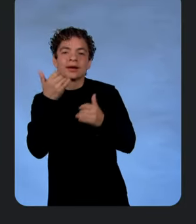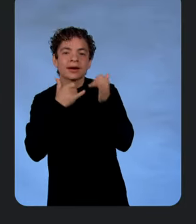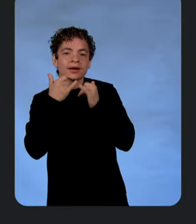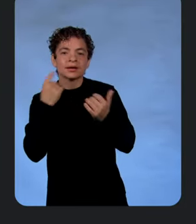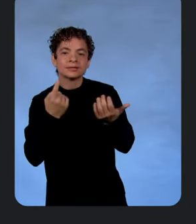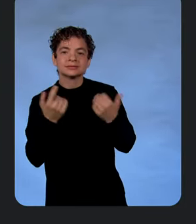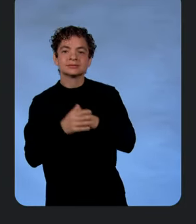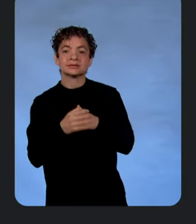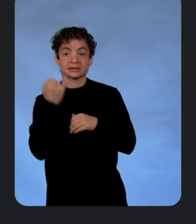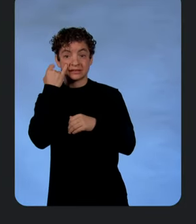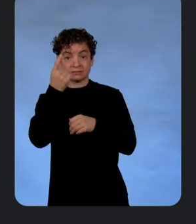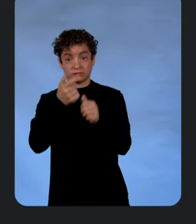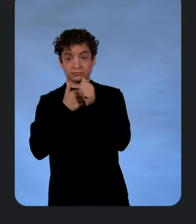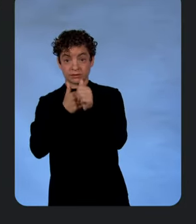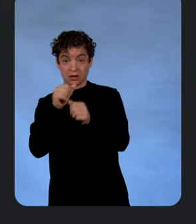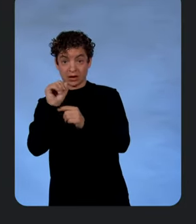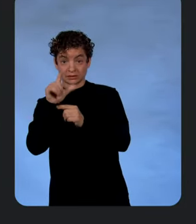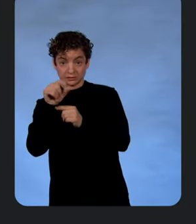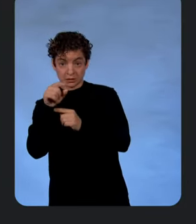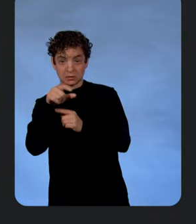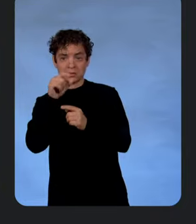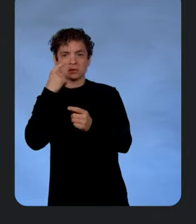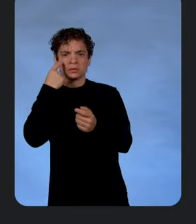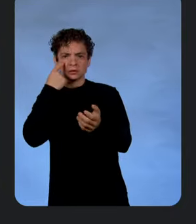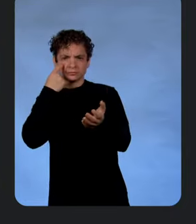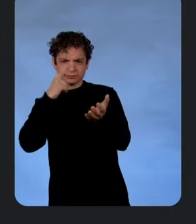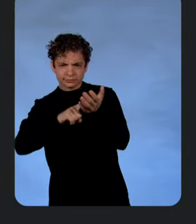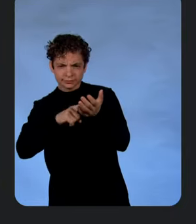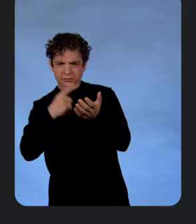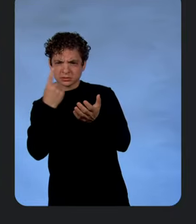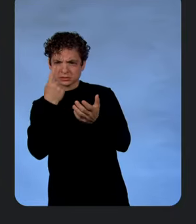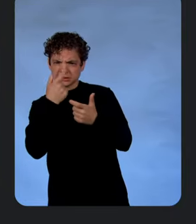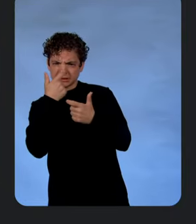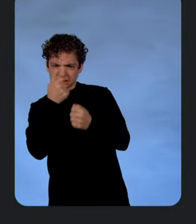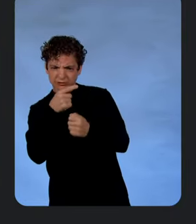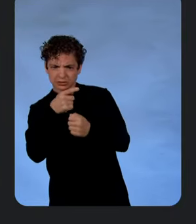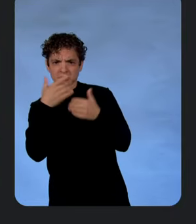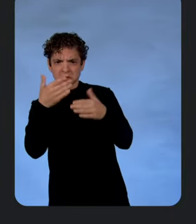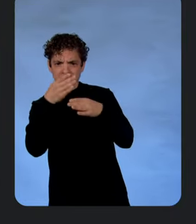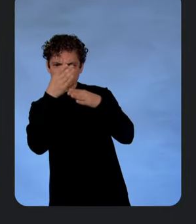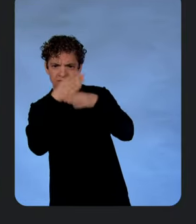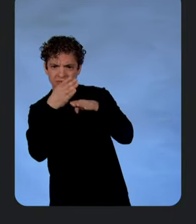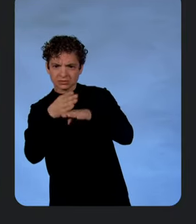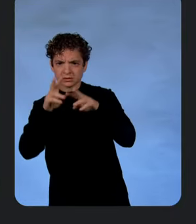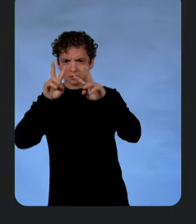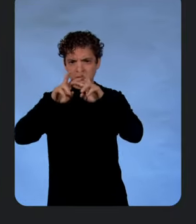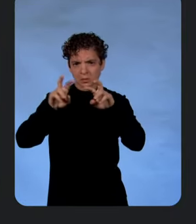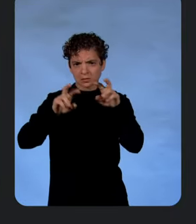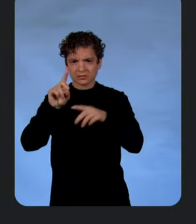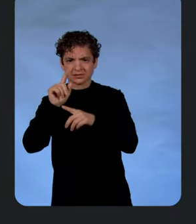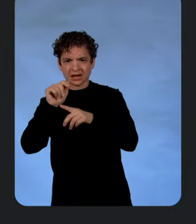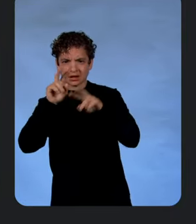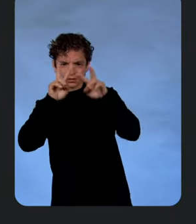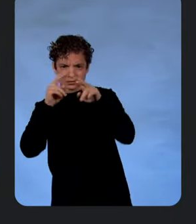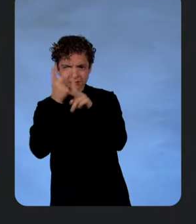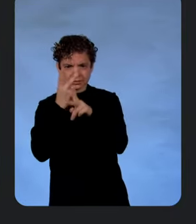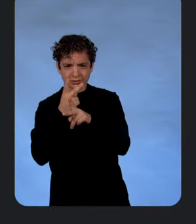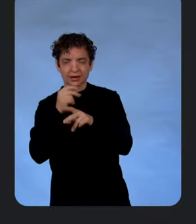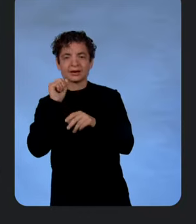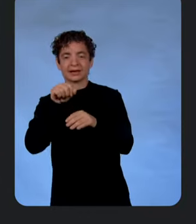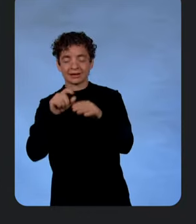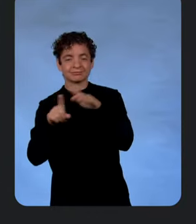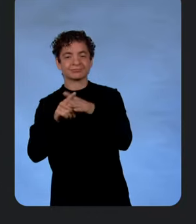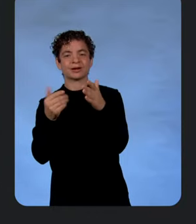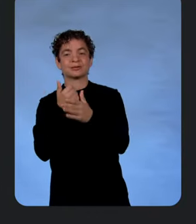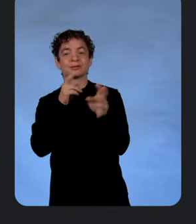you can use SLOs, identify something that you find interesting and then slice and dice and explore your data like this, you can really quickly get to the